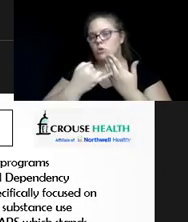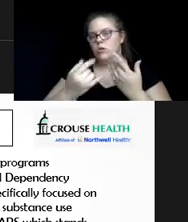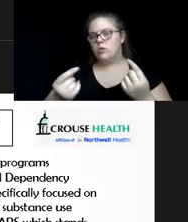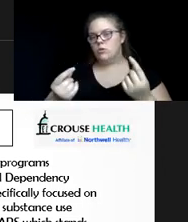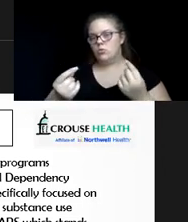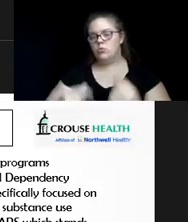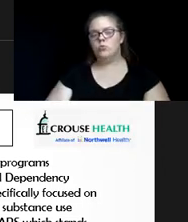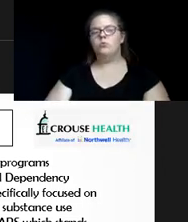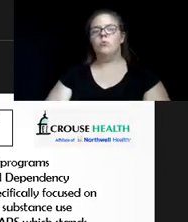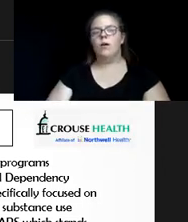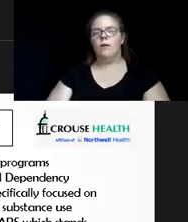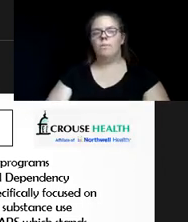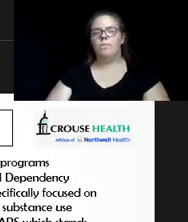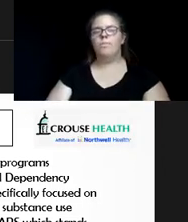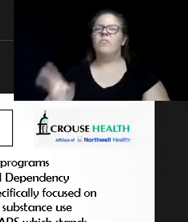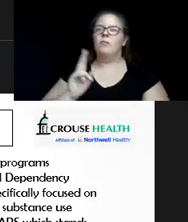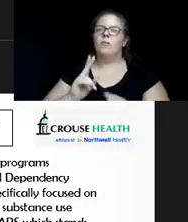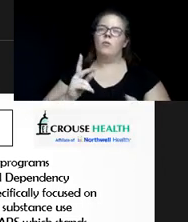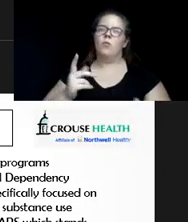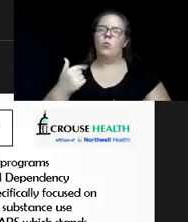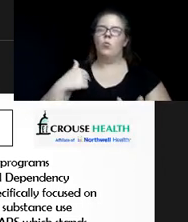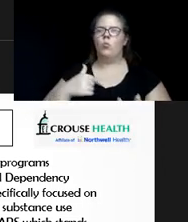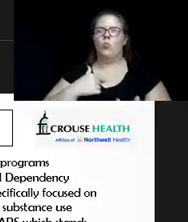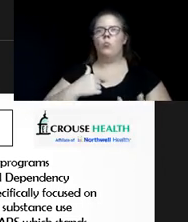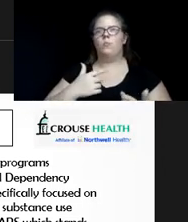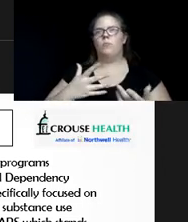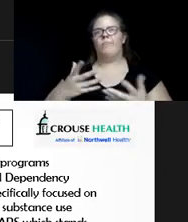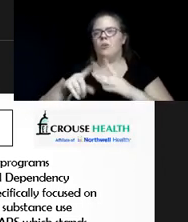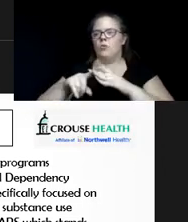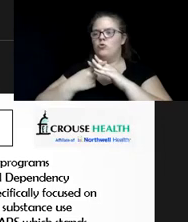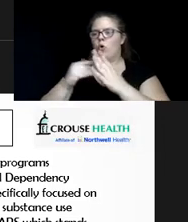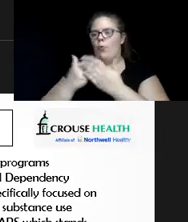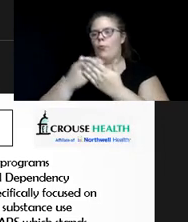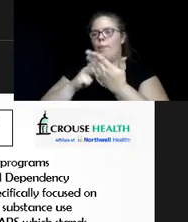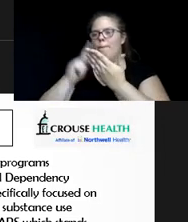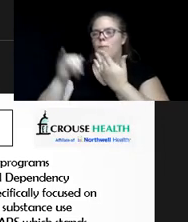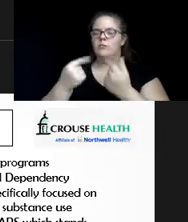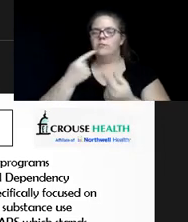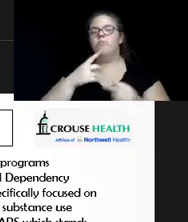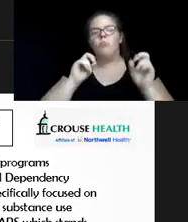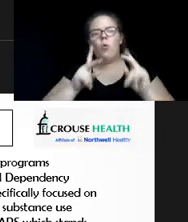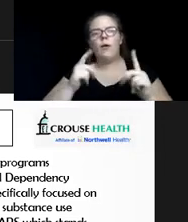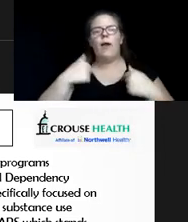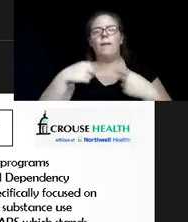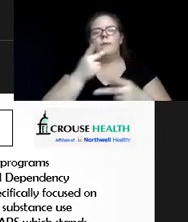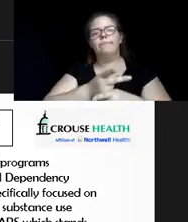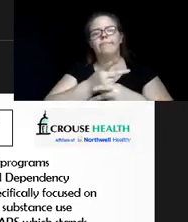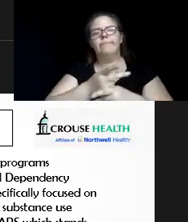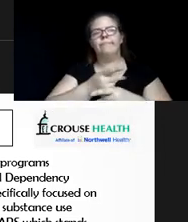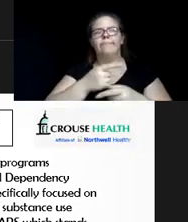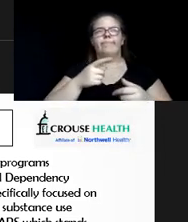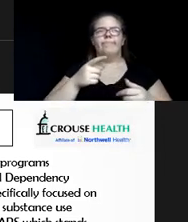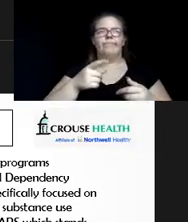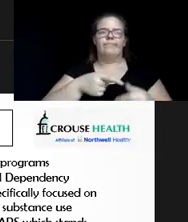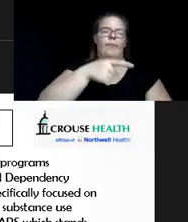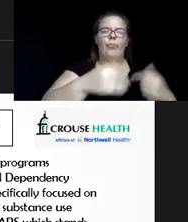know, during times like this, people tend to start new projects. You may decide that, okay, I'm going to take care of, I'm going to take care tightly of